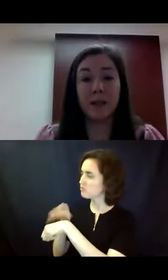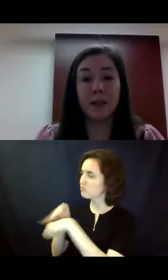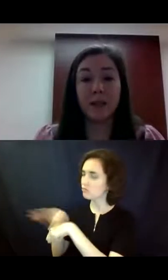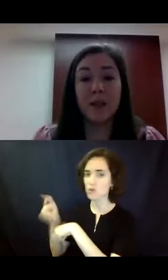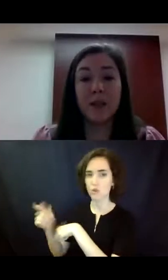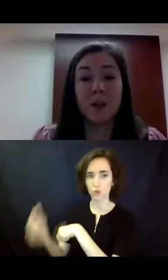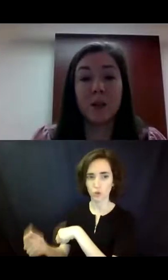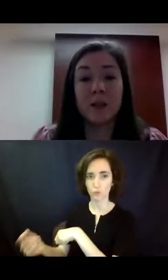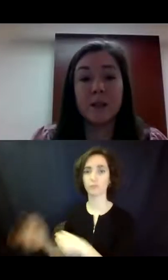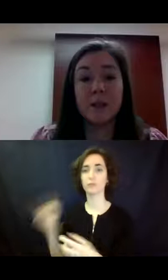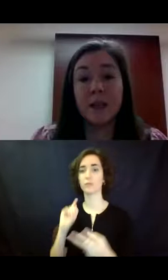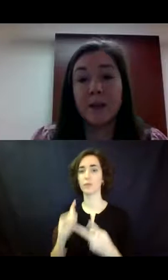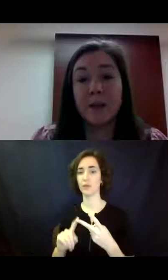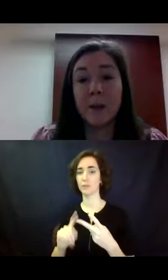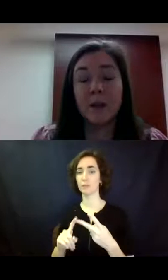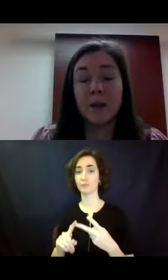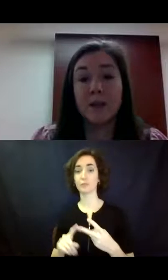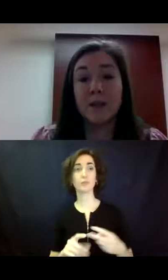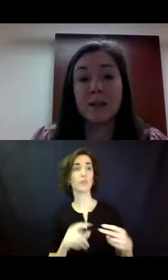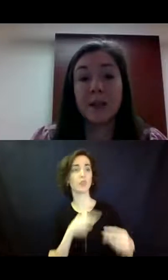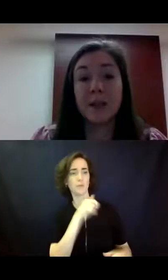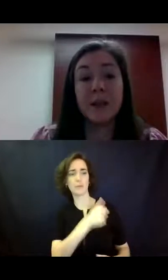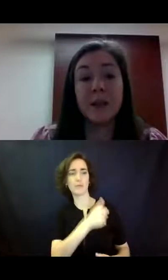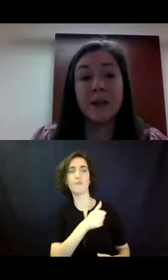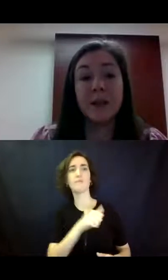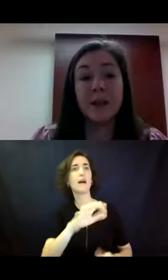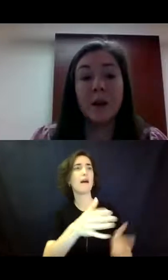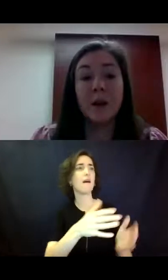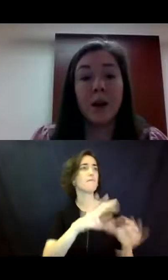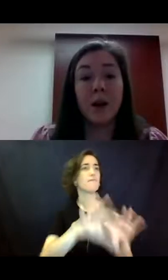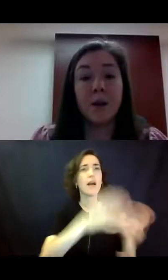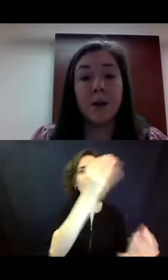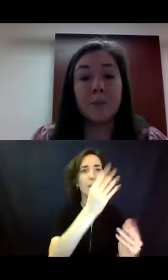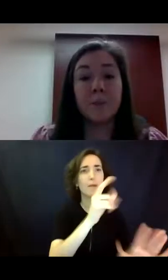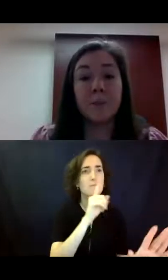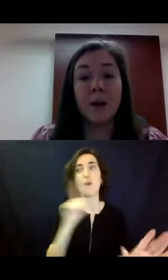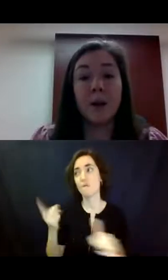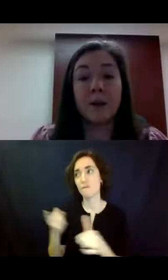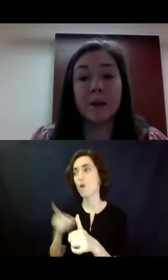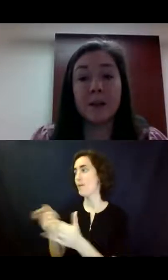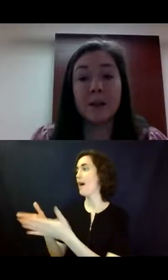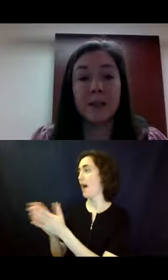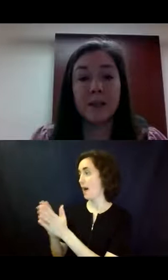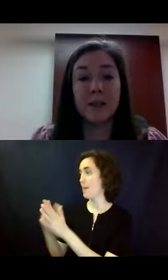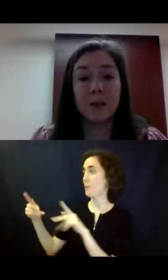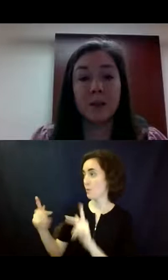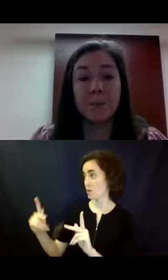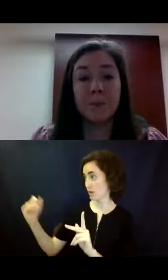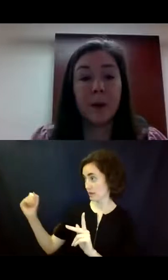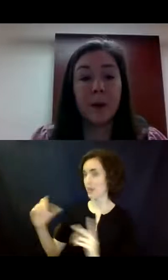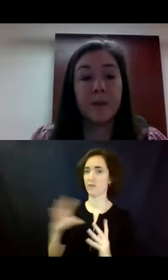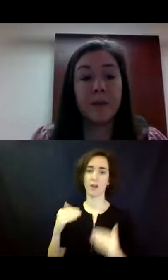of the adult, any of the information that's going to be needed, um, you know, about a specific decision.